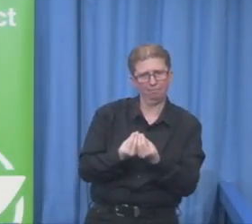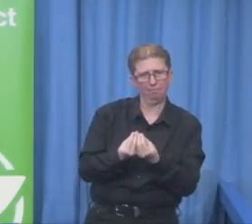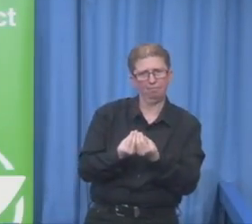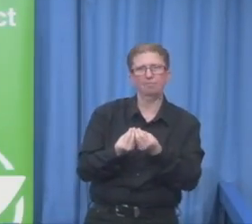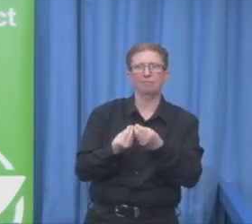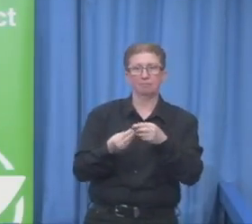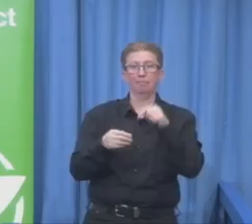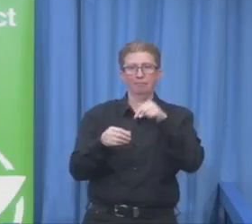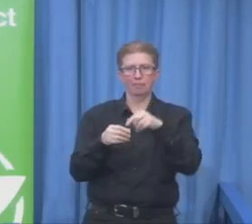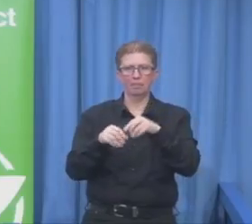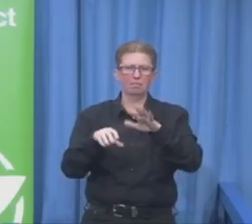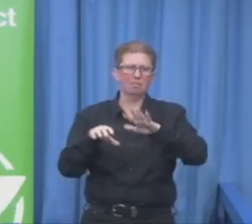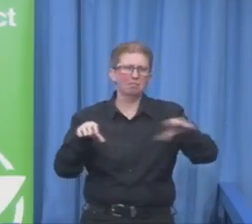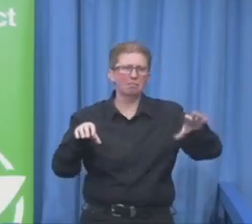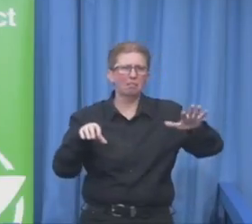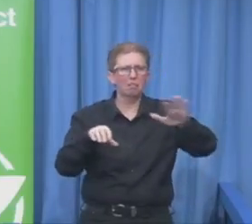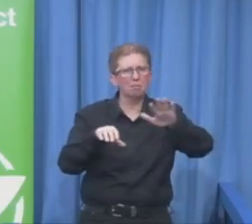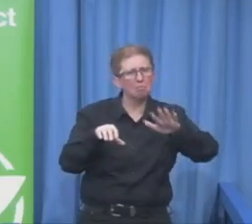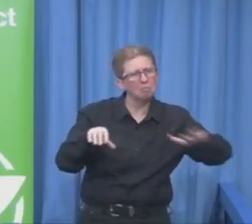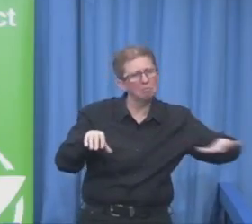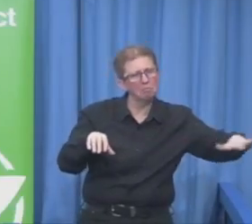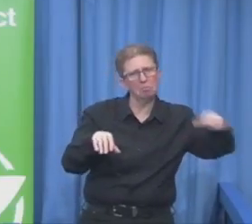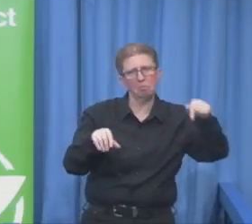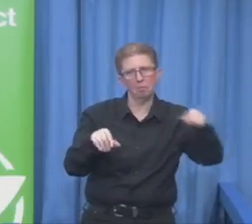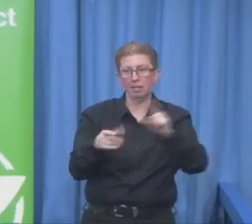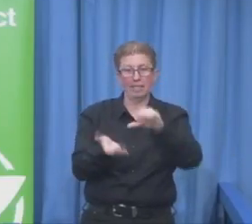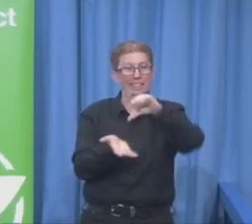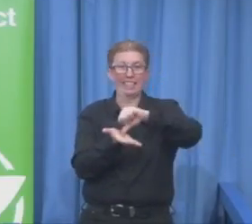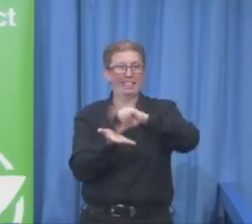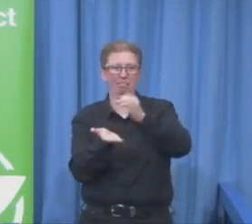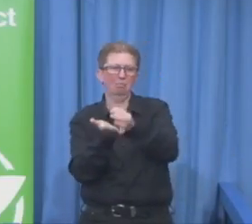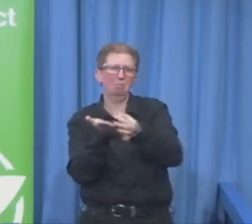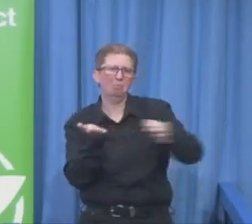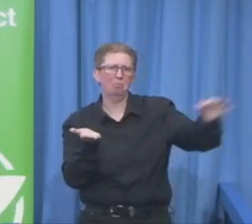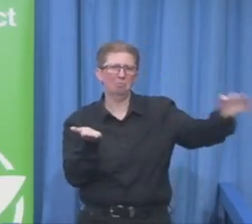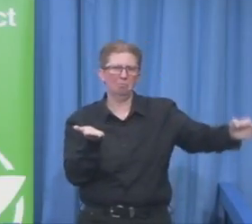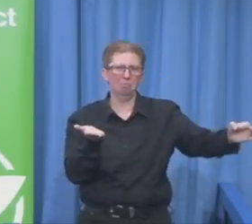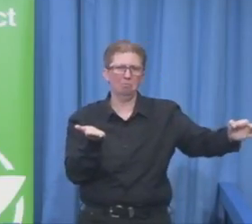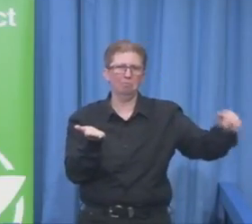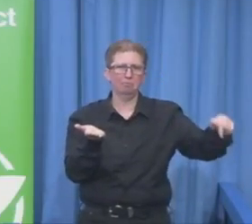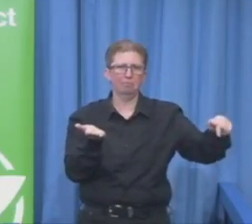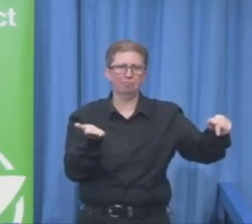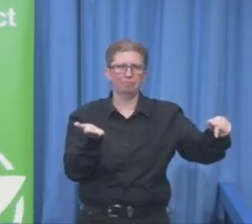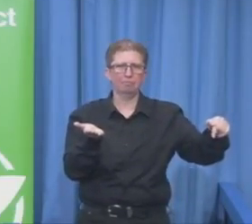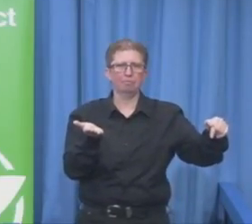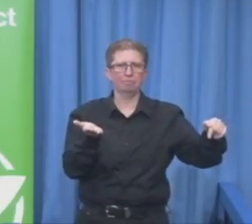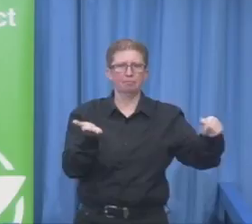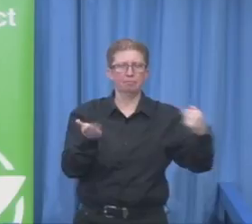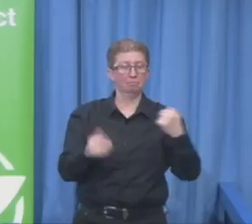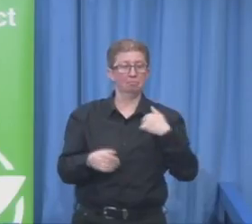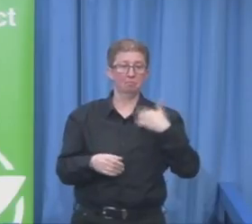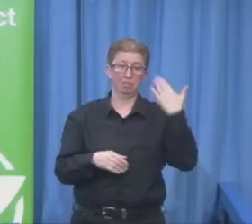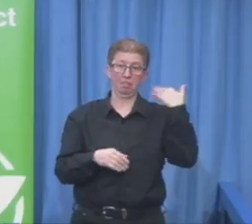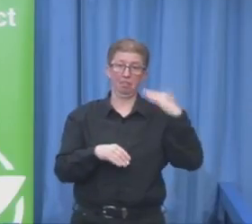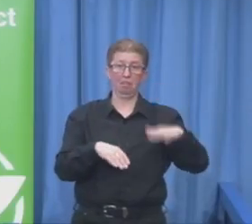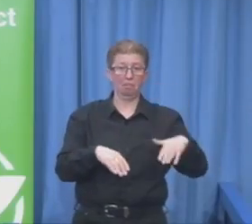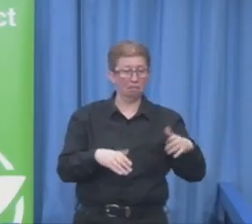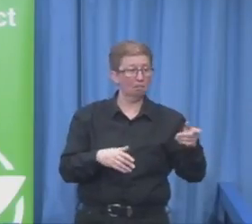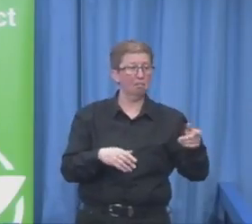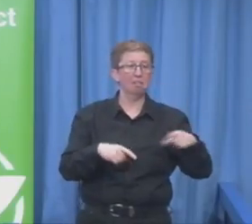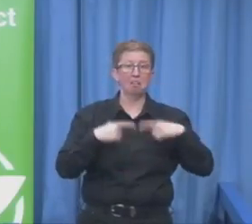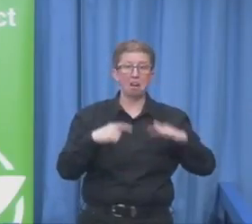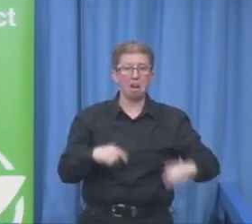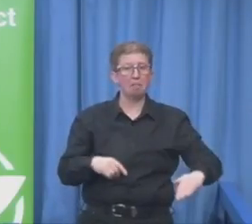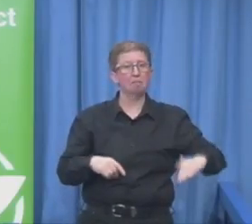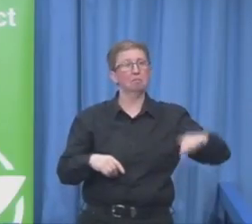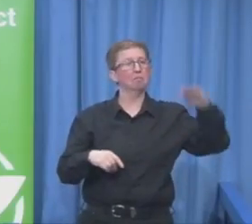me with our starting position are not to be sitting here in the UN city, being